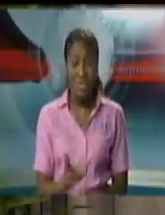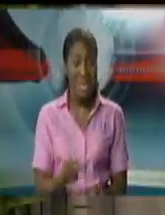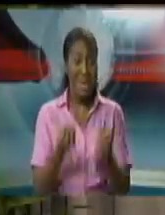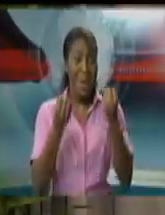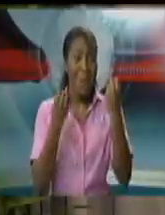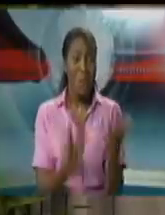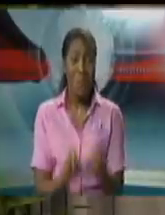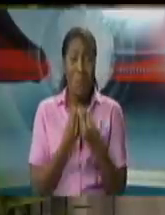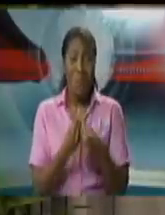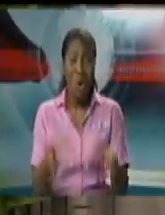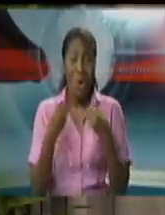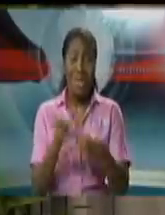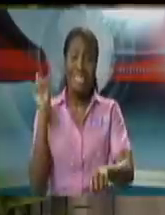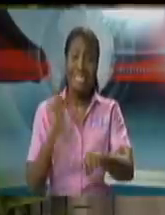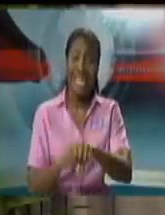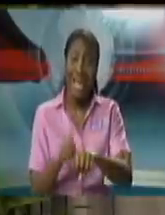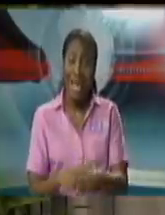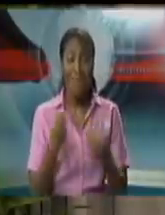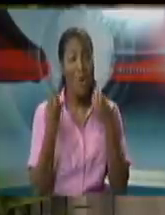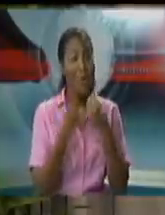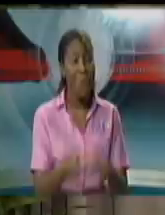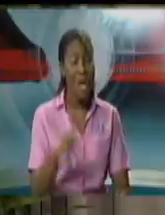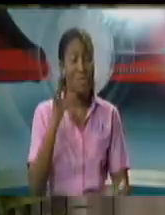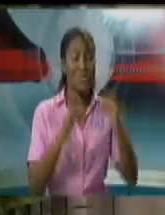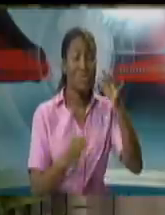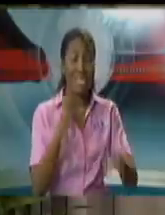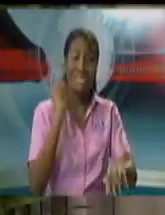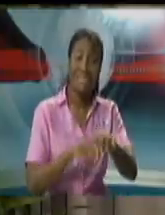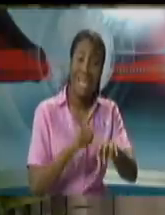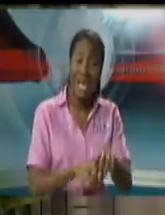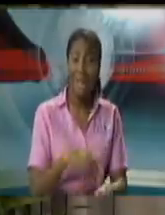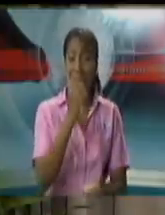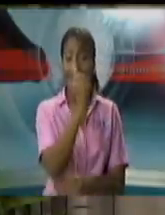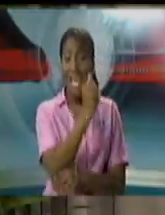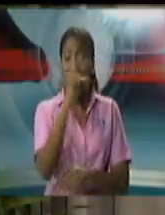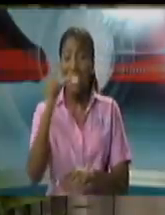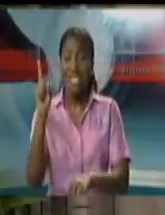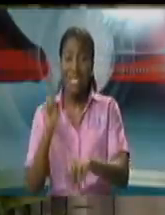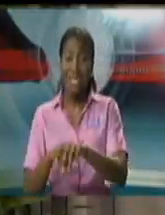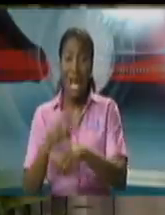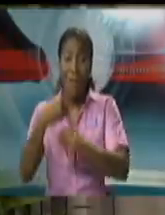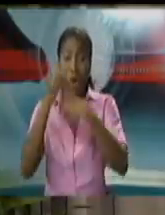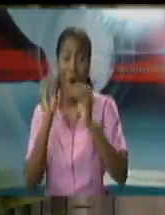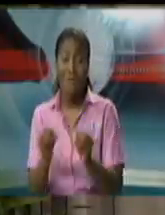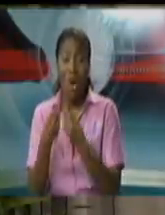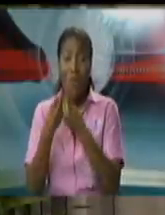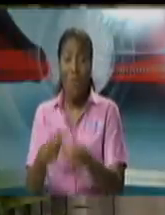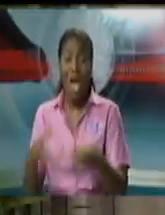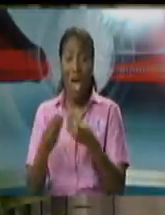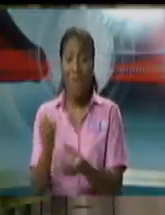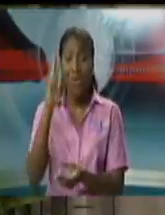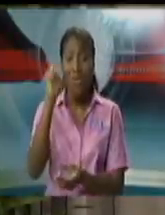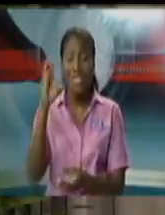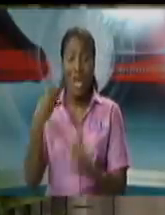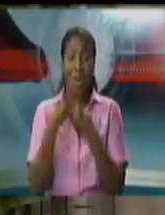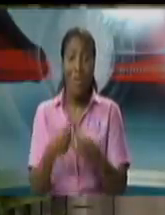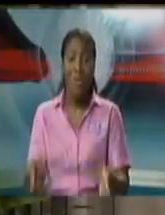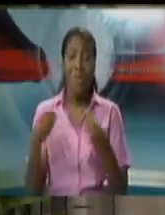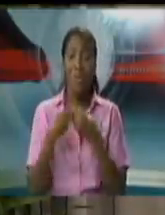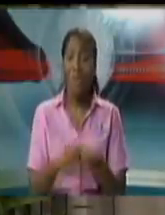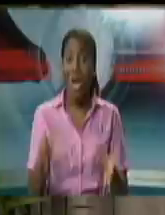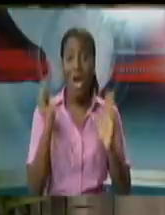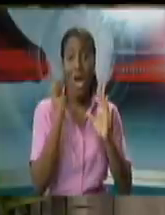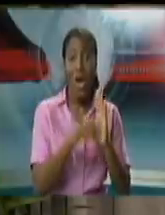time. Judicial resource, Attorney General's Office's resources, DPP's resources, Council's